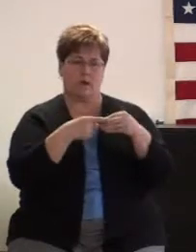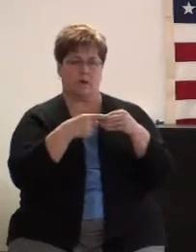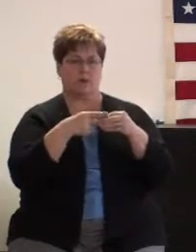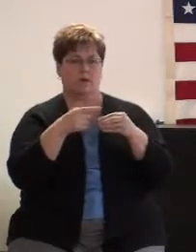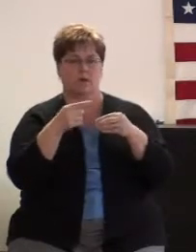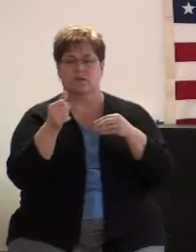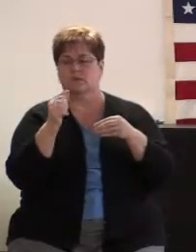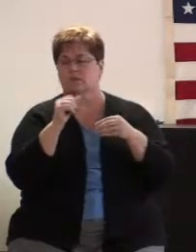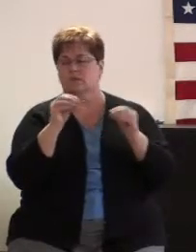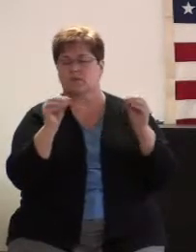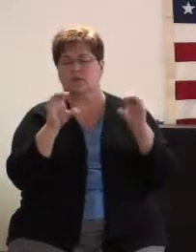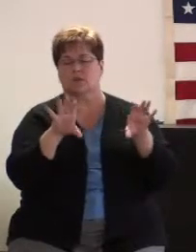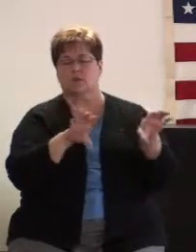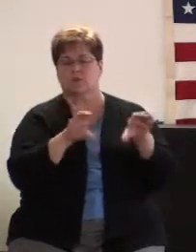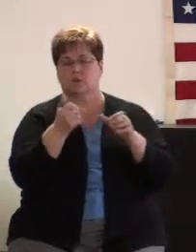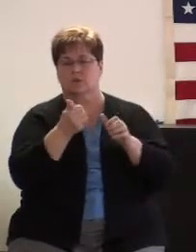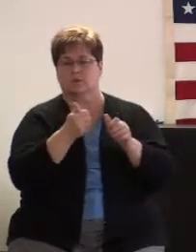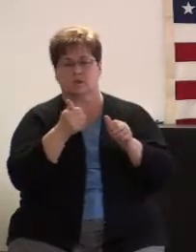anything else.